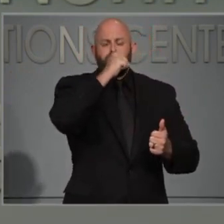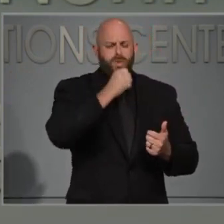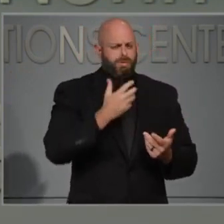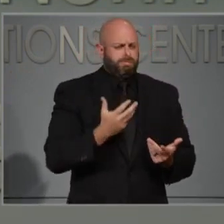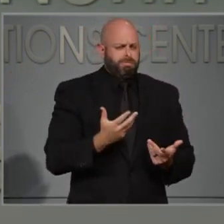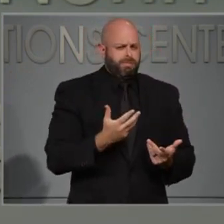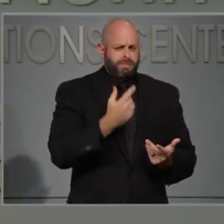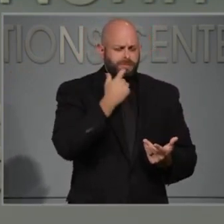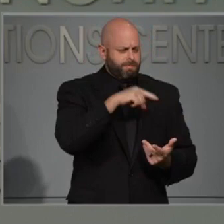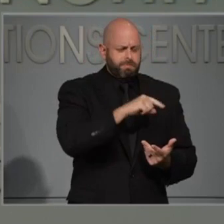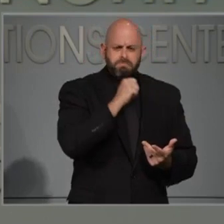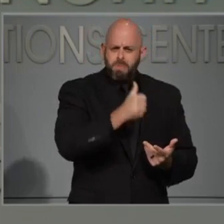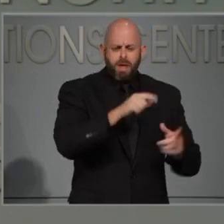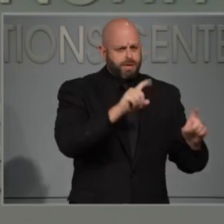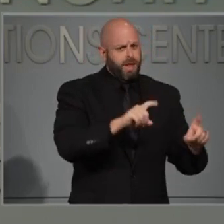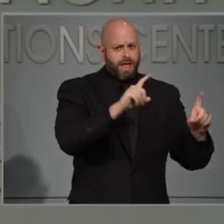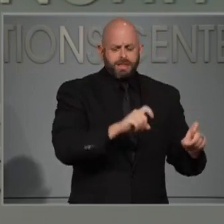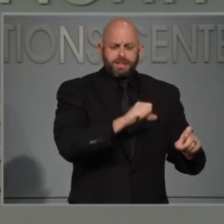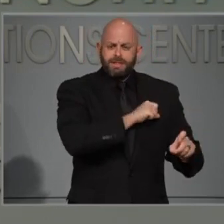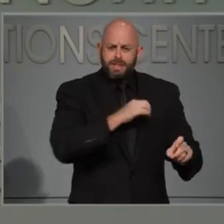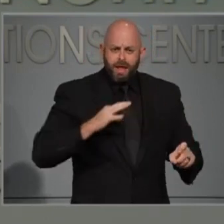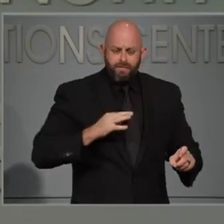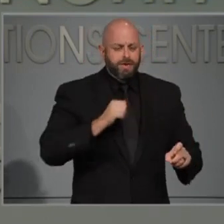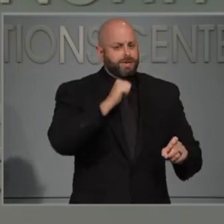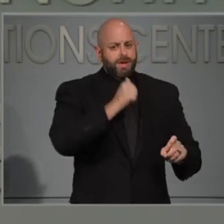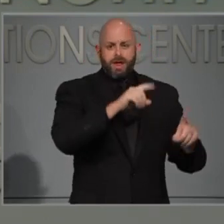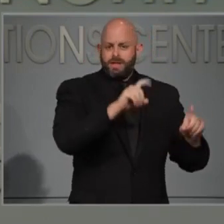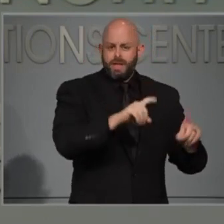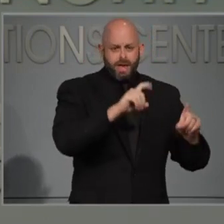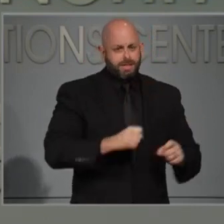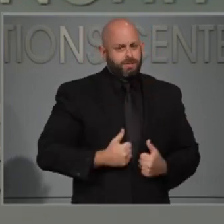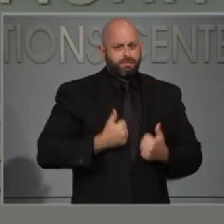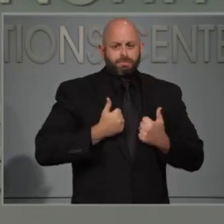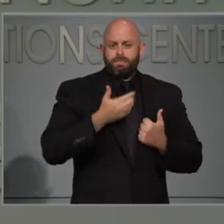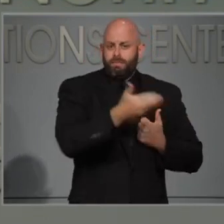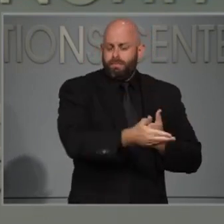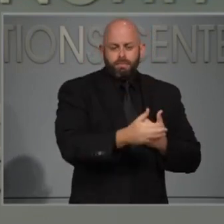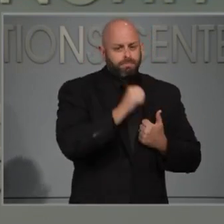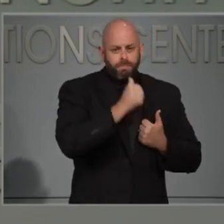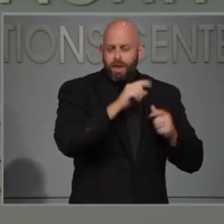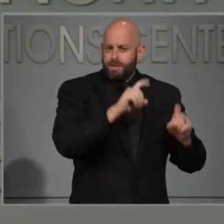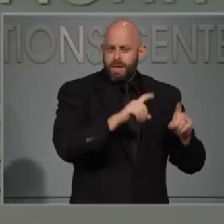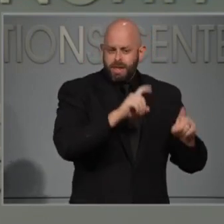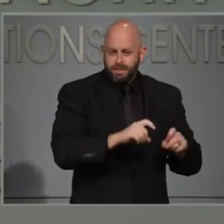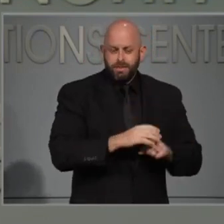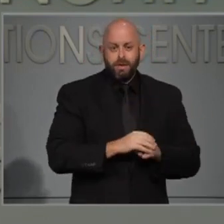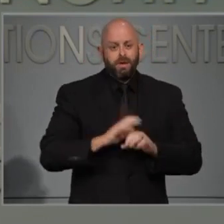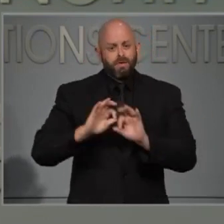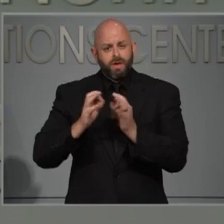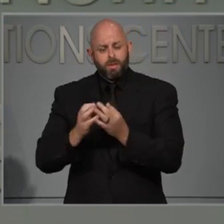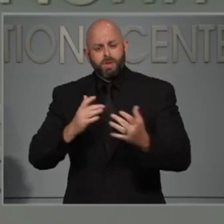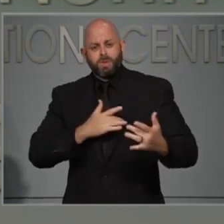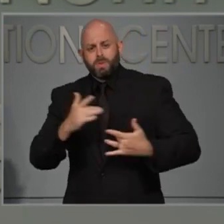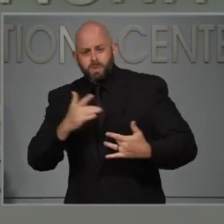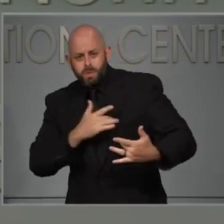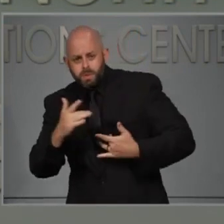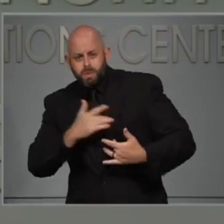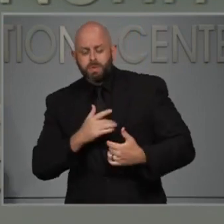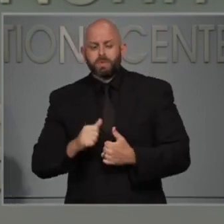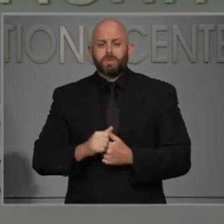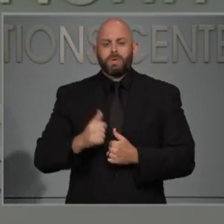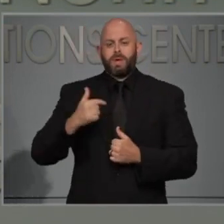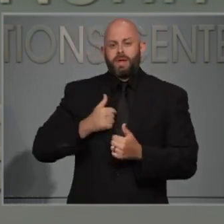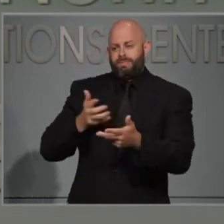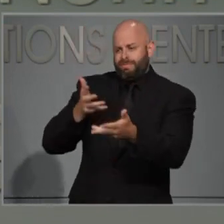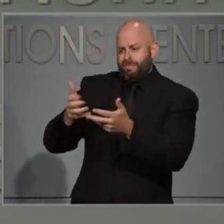VHHS on their behalf, who told me to talk with the county health department, and the county's told me to talk to the facilities. The facilities instead